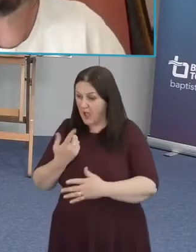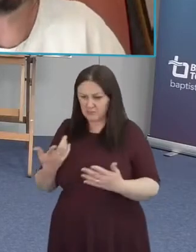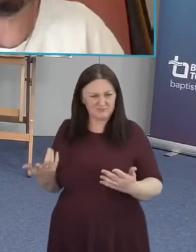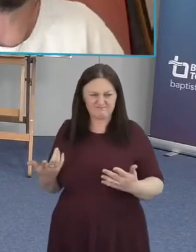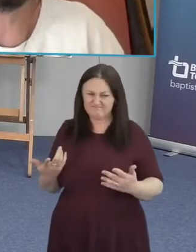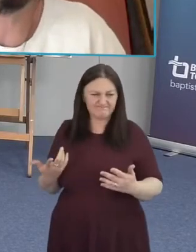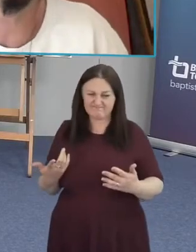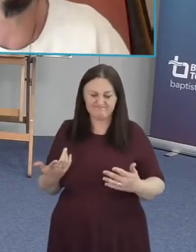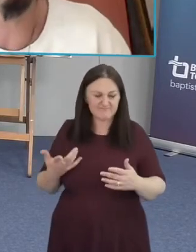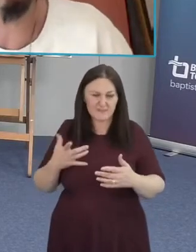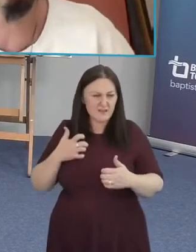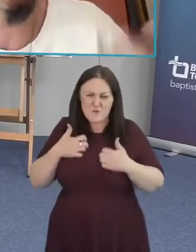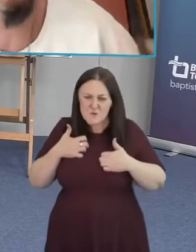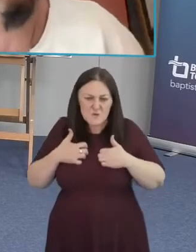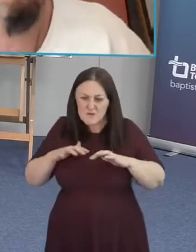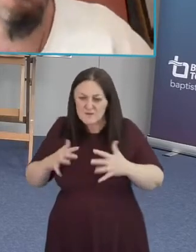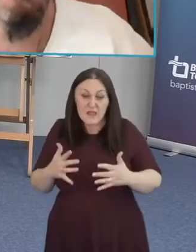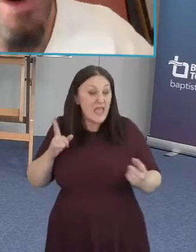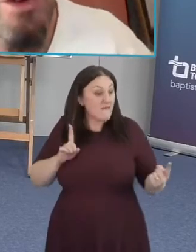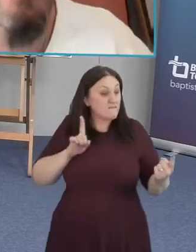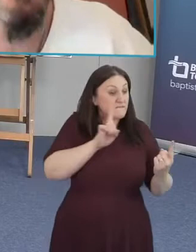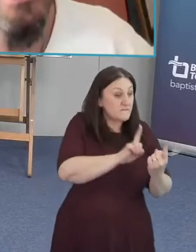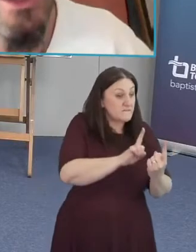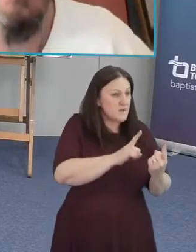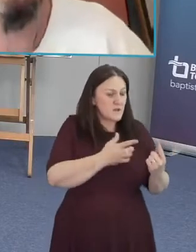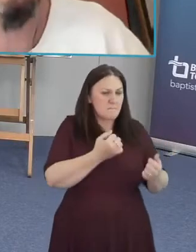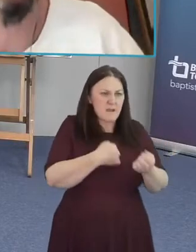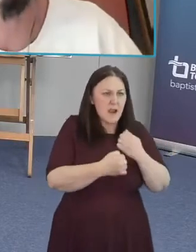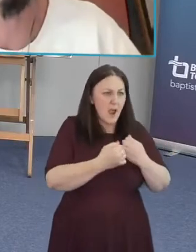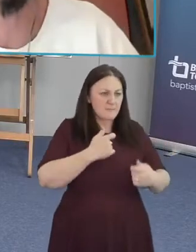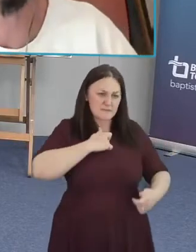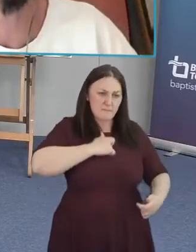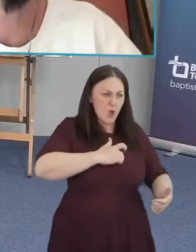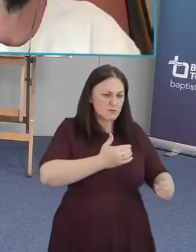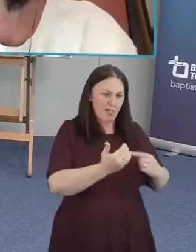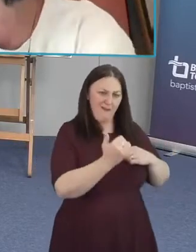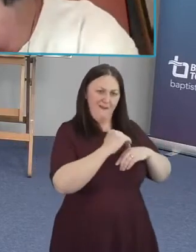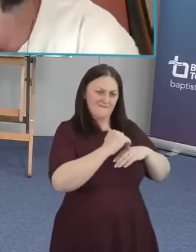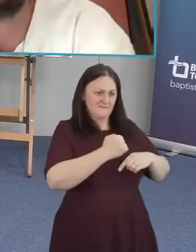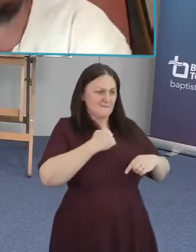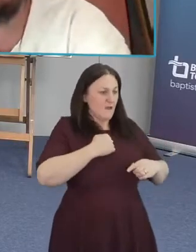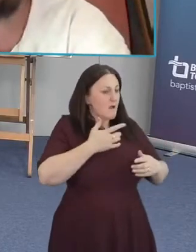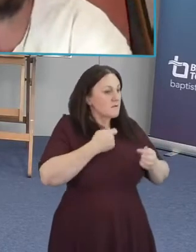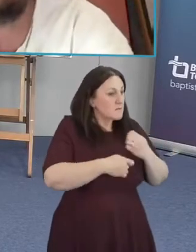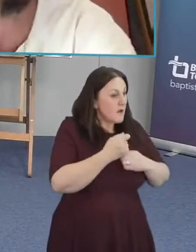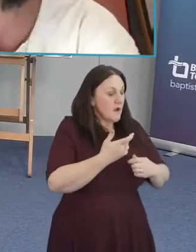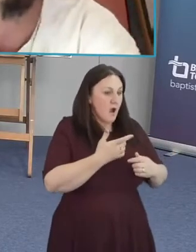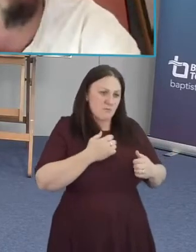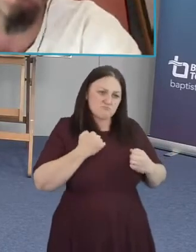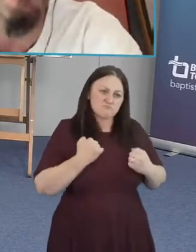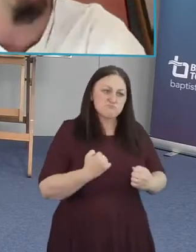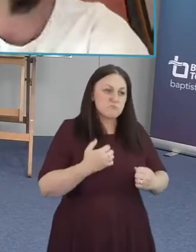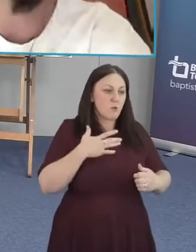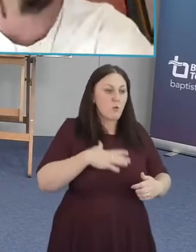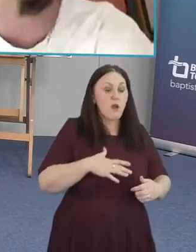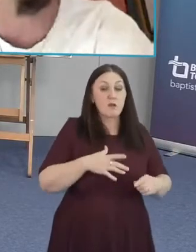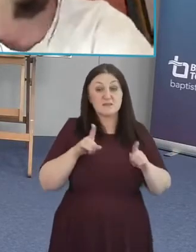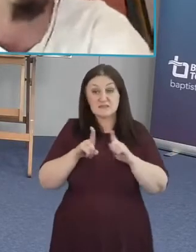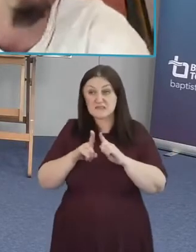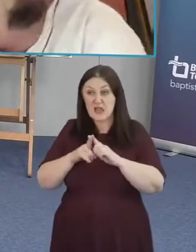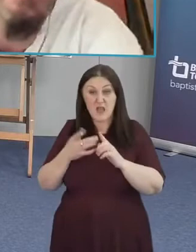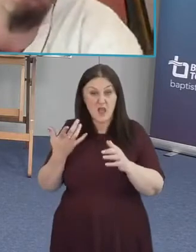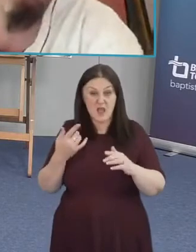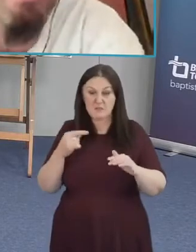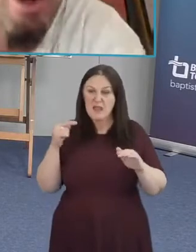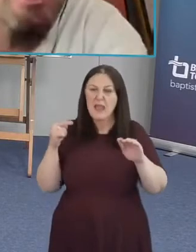really makes these things urgent and it makes them personal and human right so um immigrants are just not